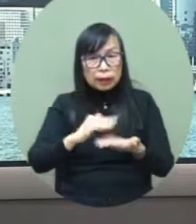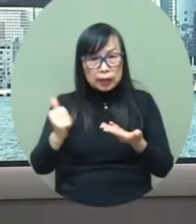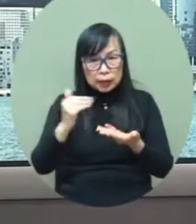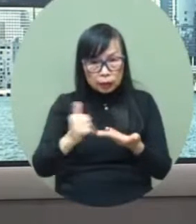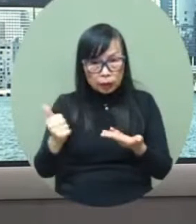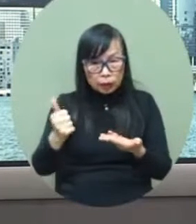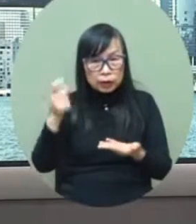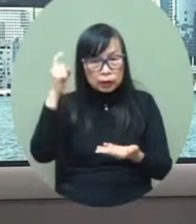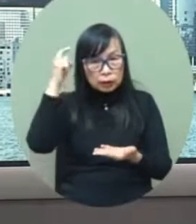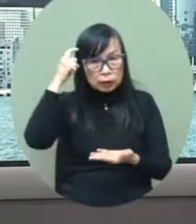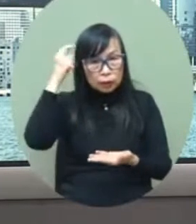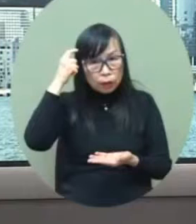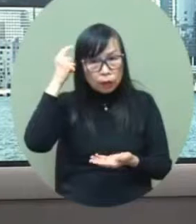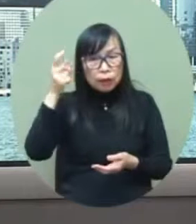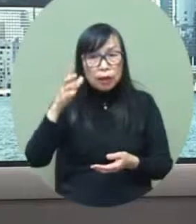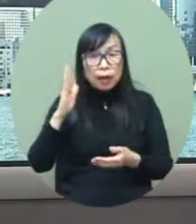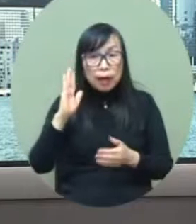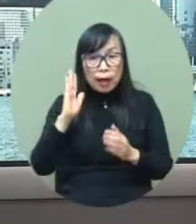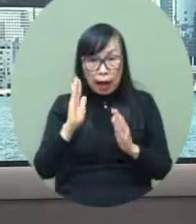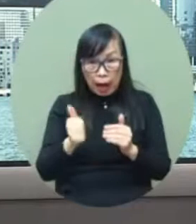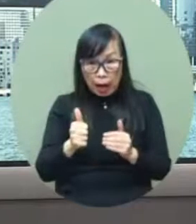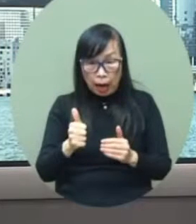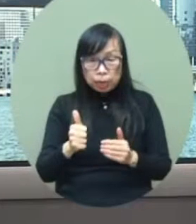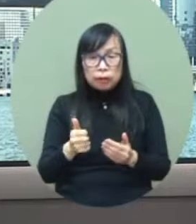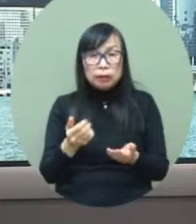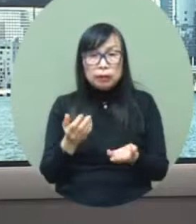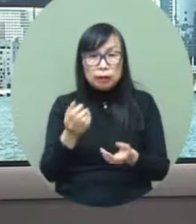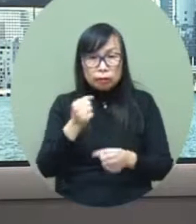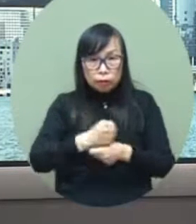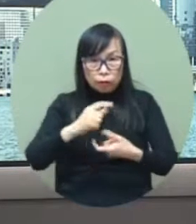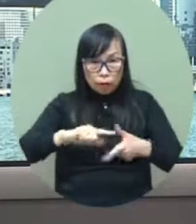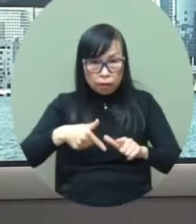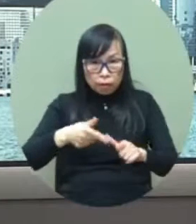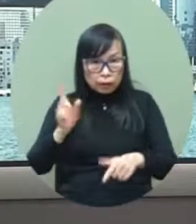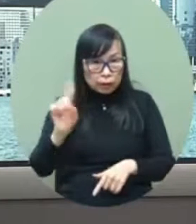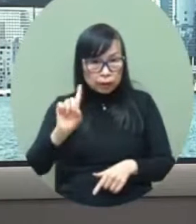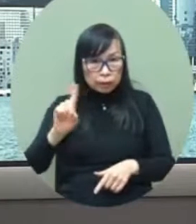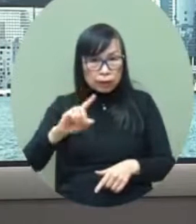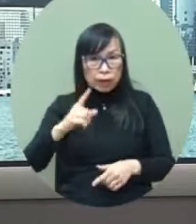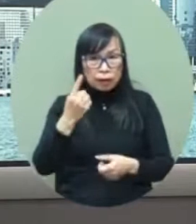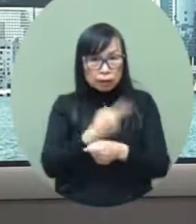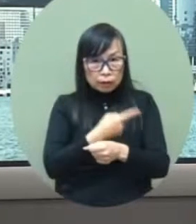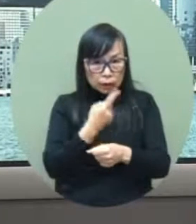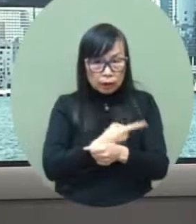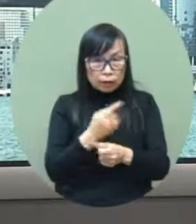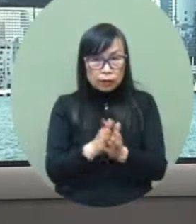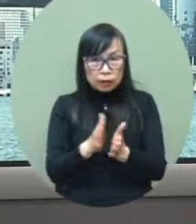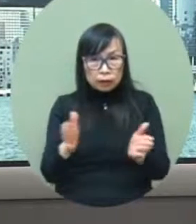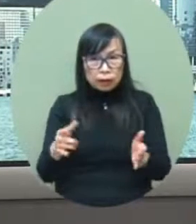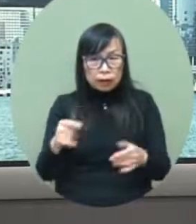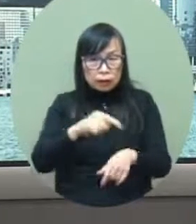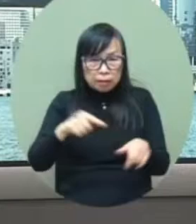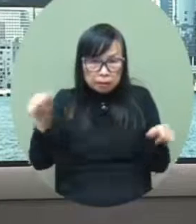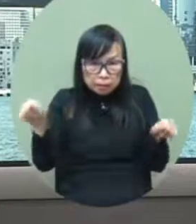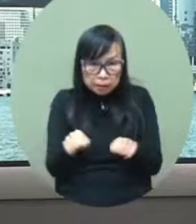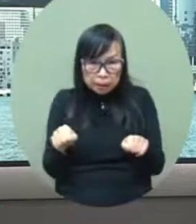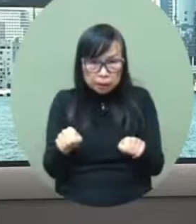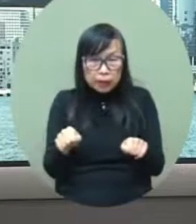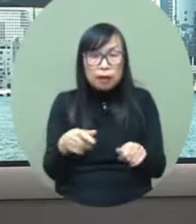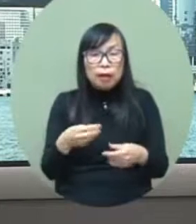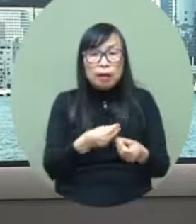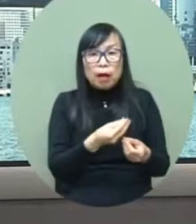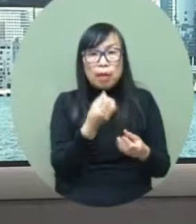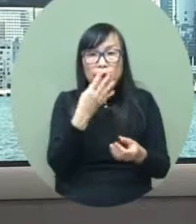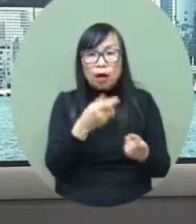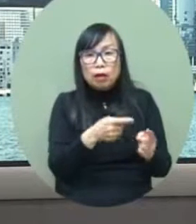will be communication with the red parties so everyone knows what is the right approach. And then we could